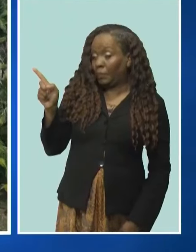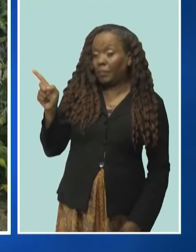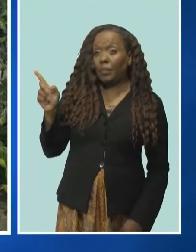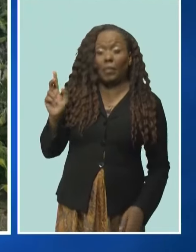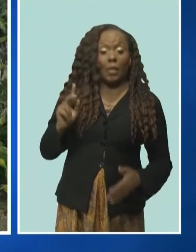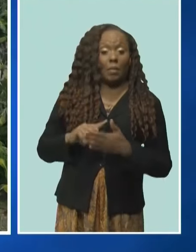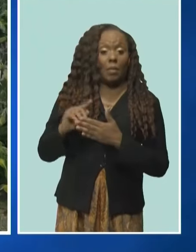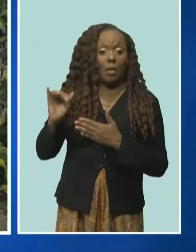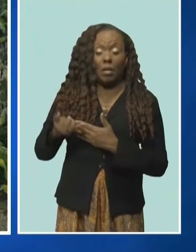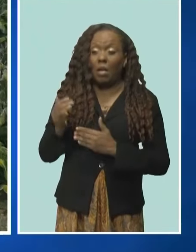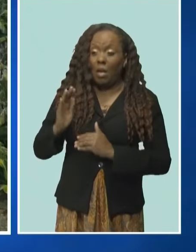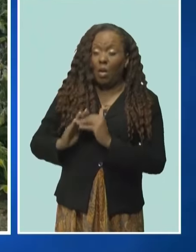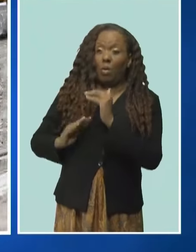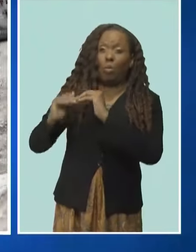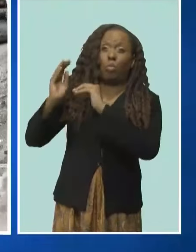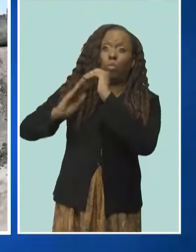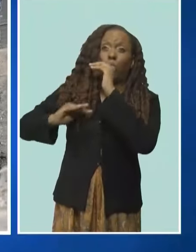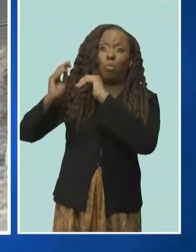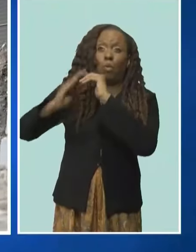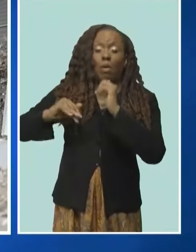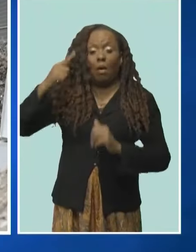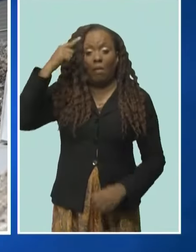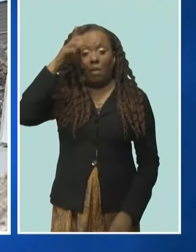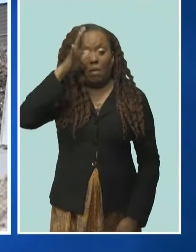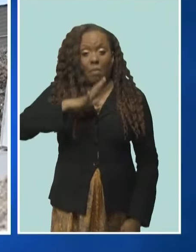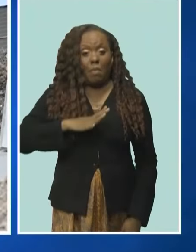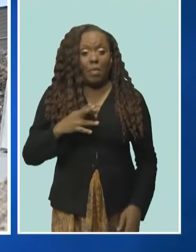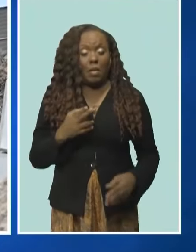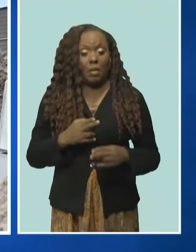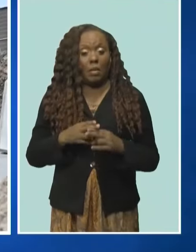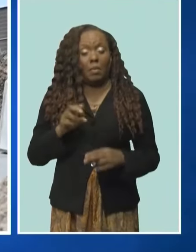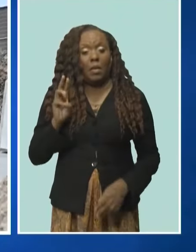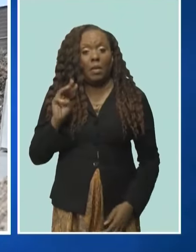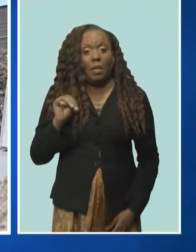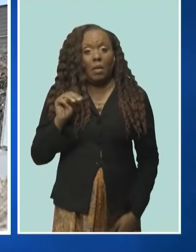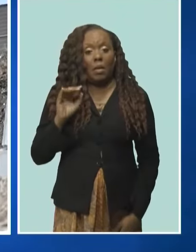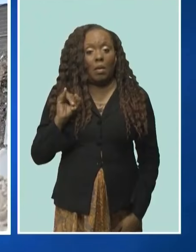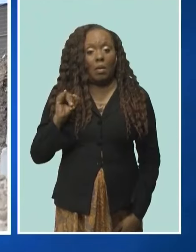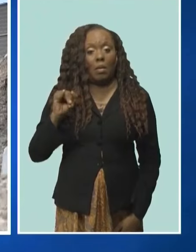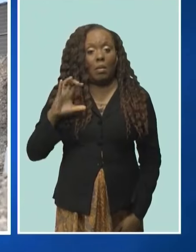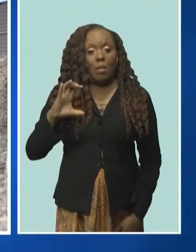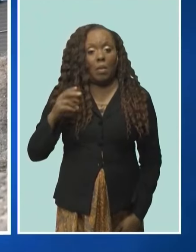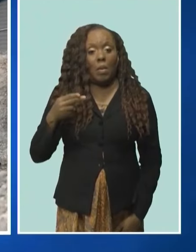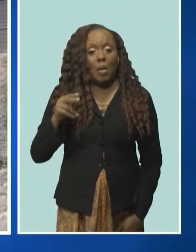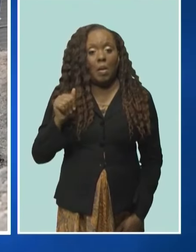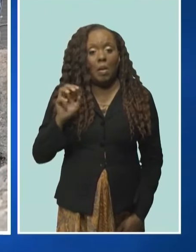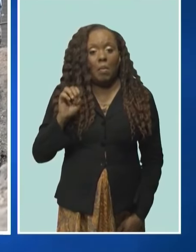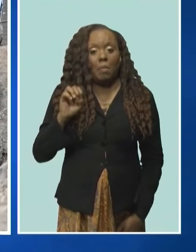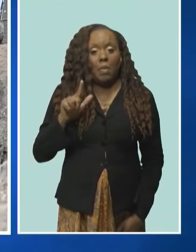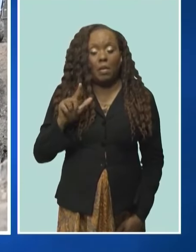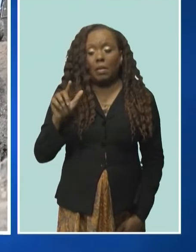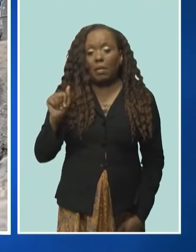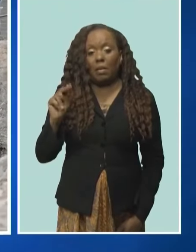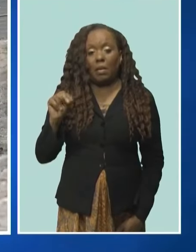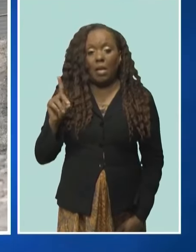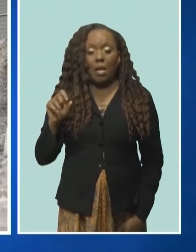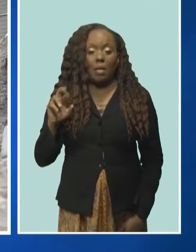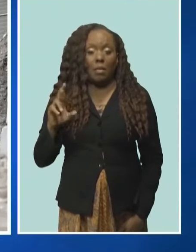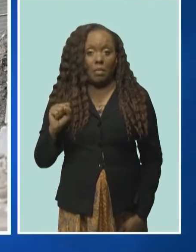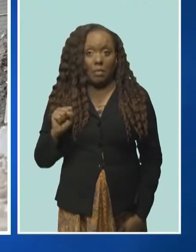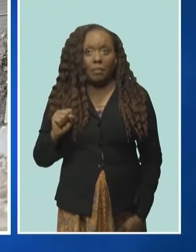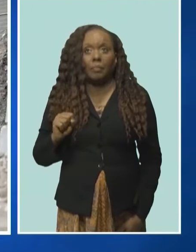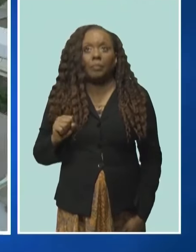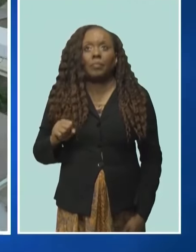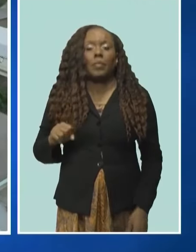Builders for property owner Michael Anders began this year. It's one of several recent developments occurring